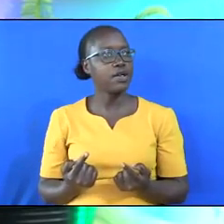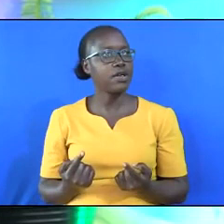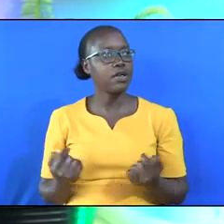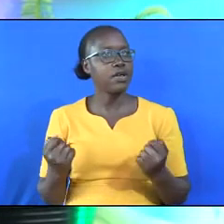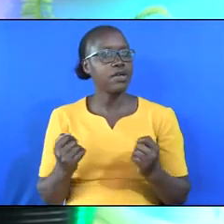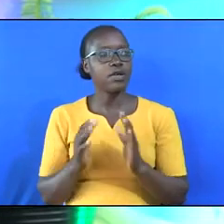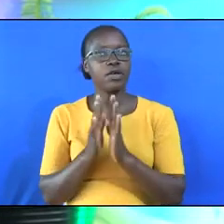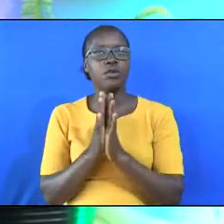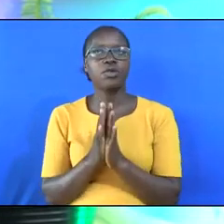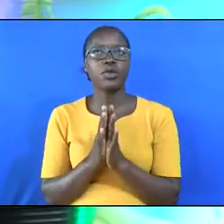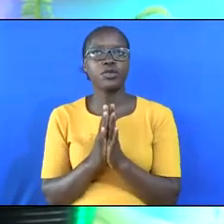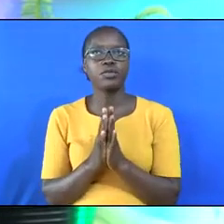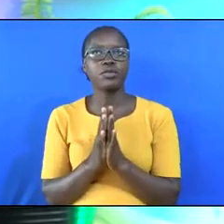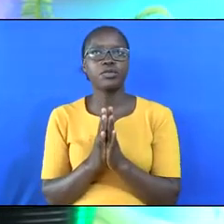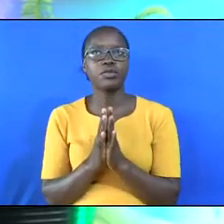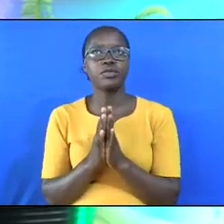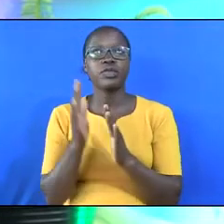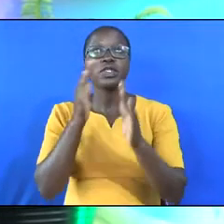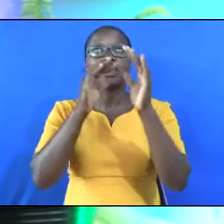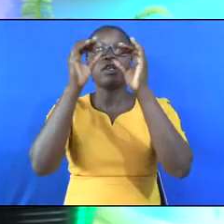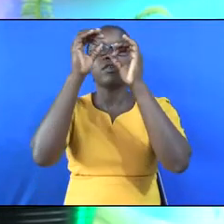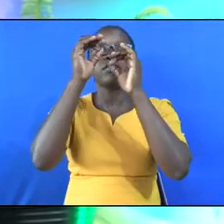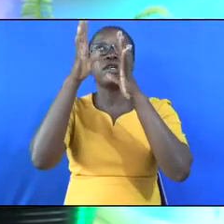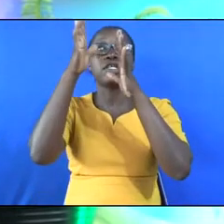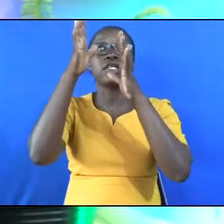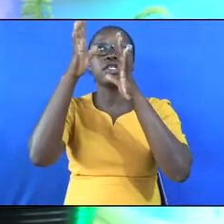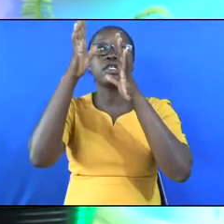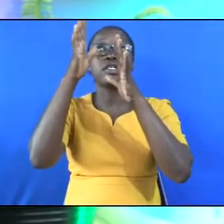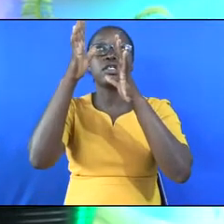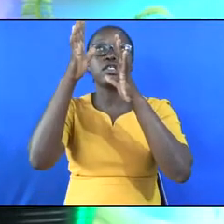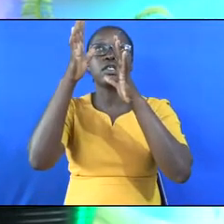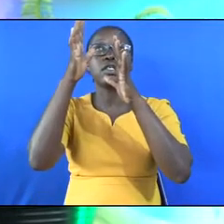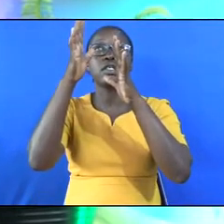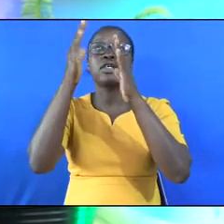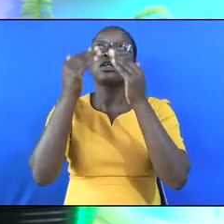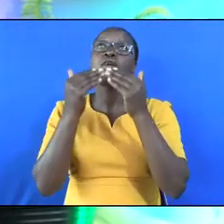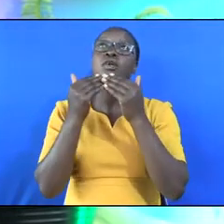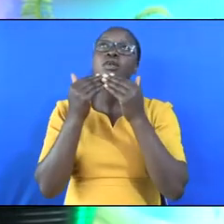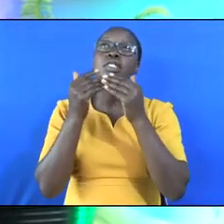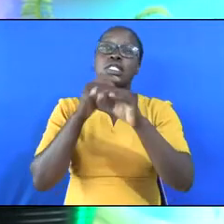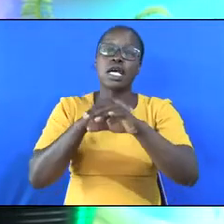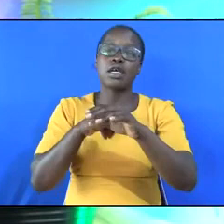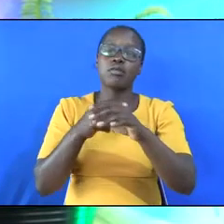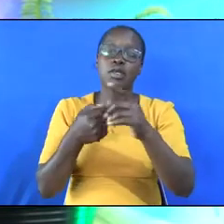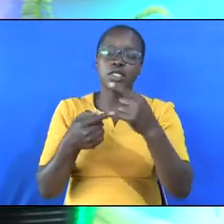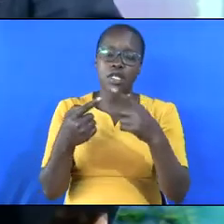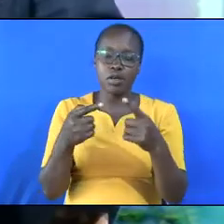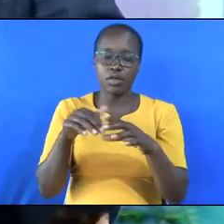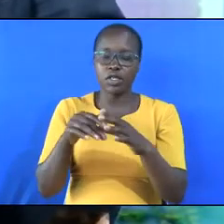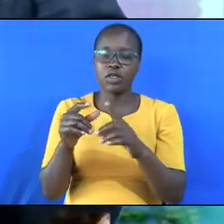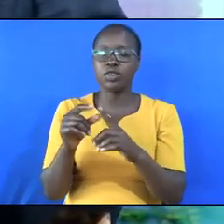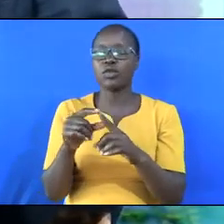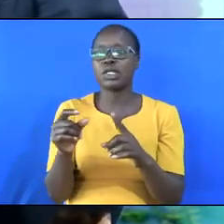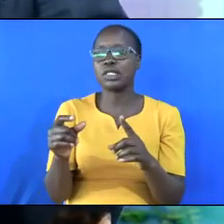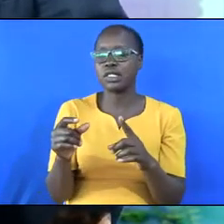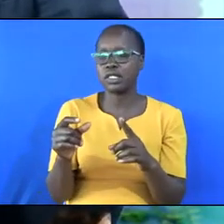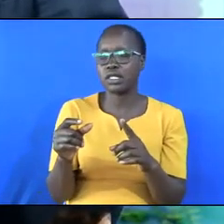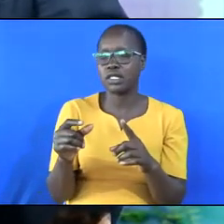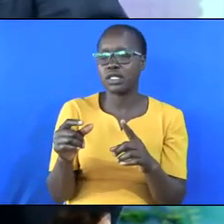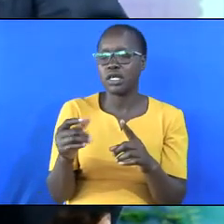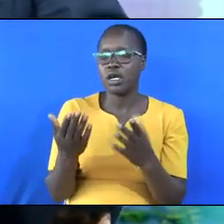Let us pray, our Heavenly Father, that time has come when your word has been to be spoken.